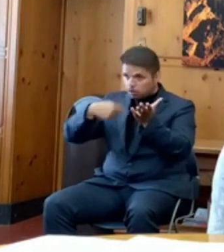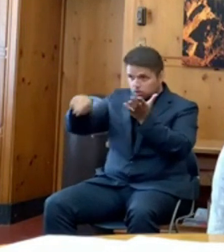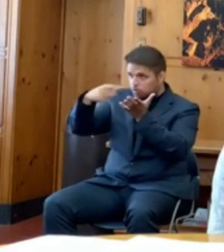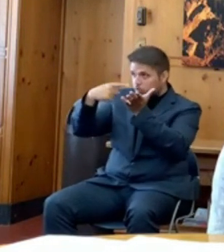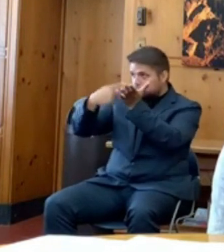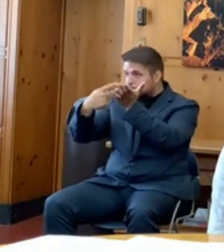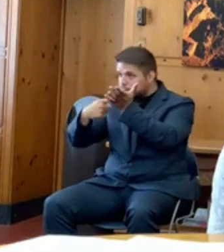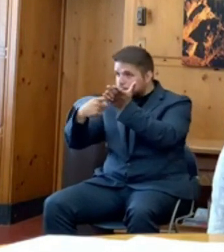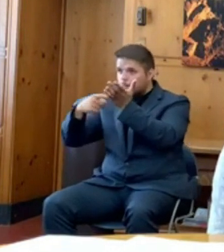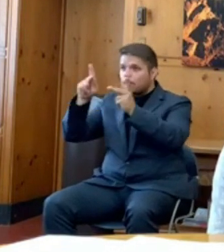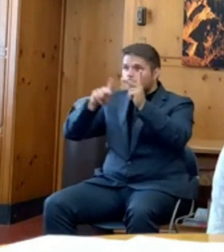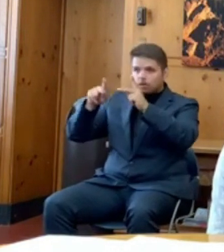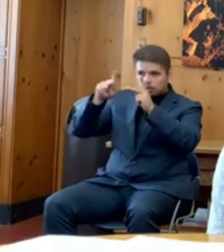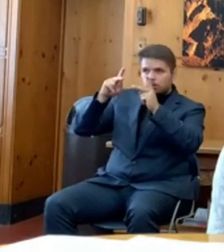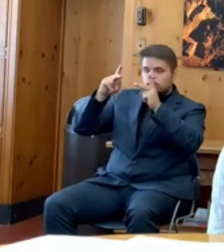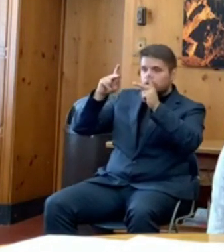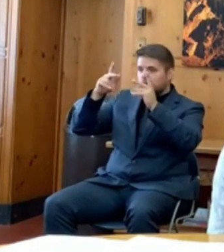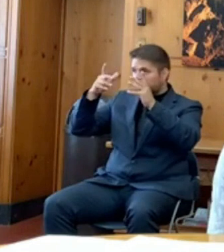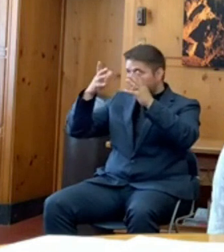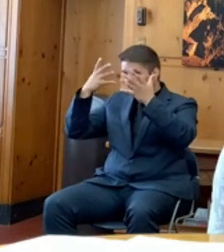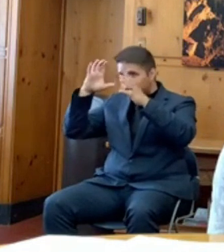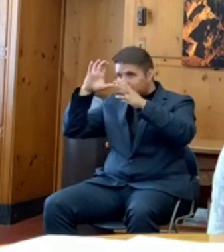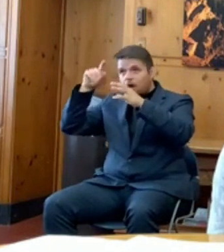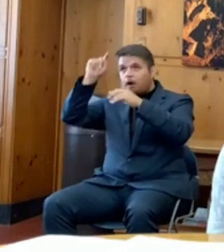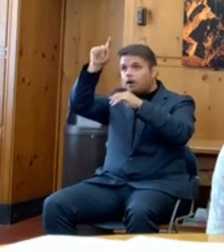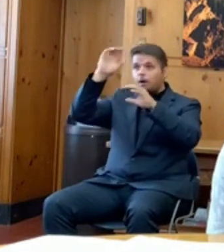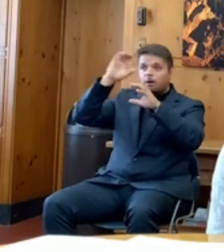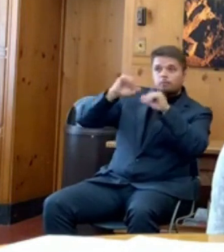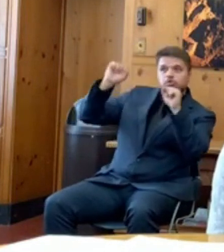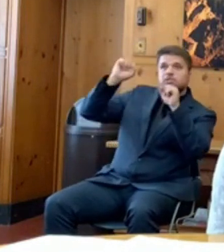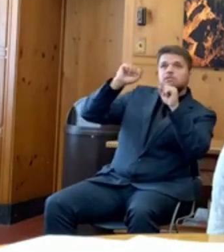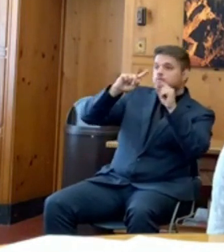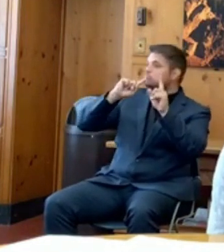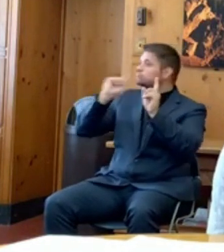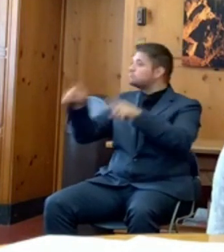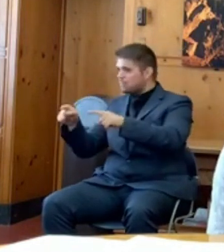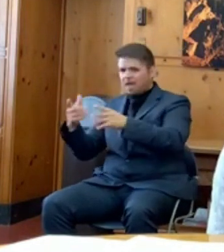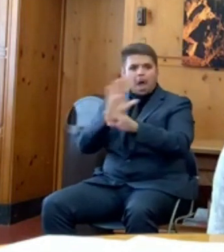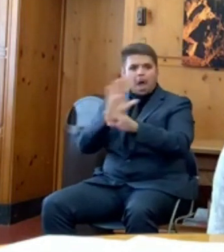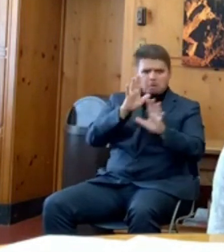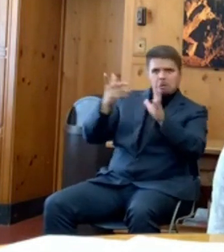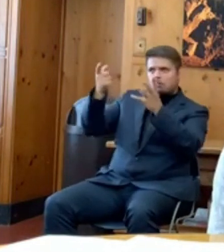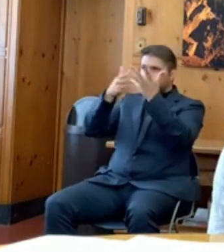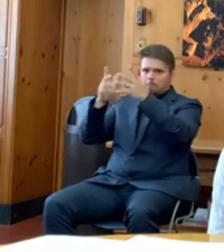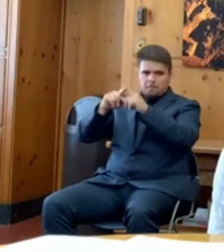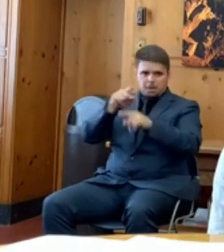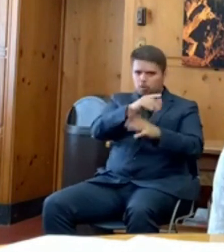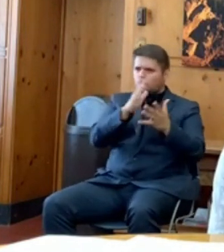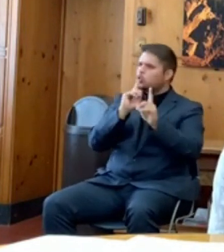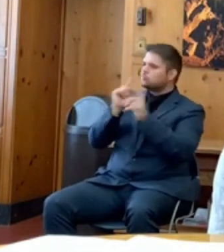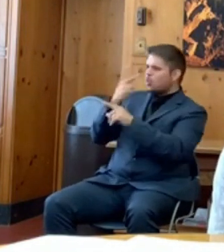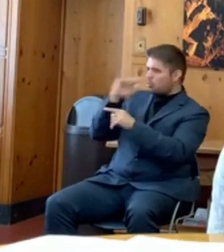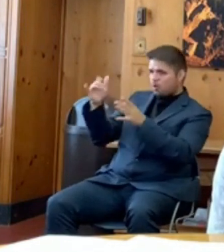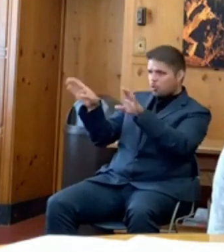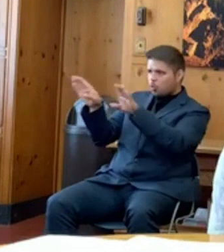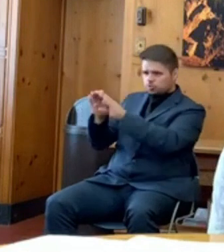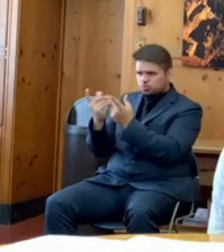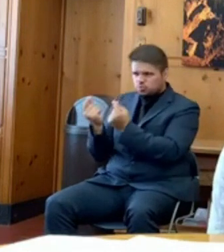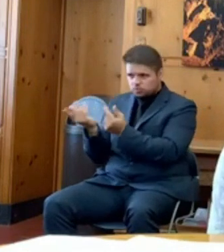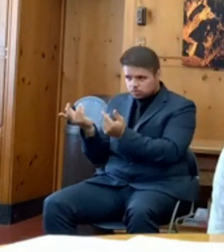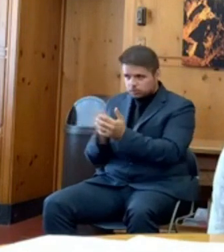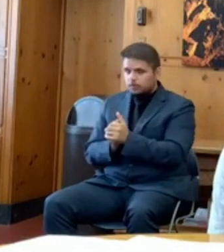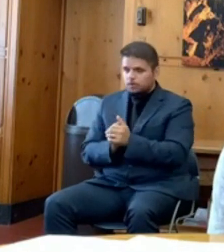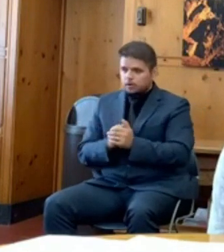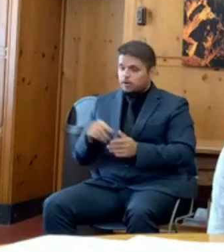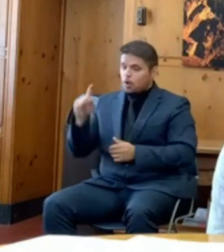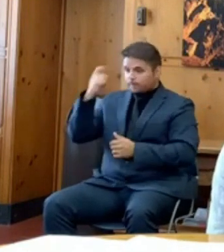And what's your reaction to this action? I've certainly had conversations, and